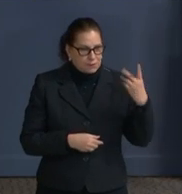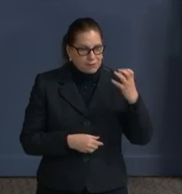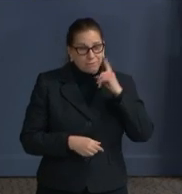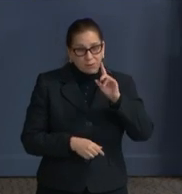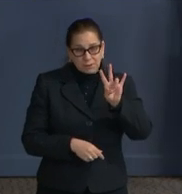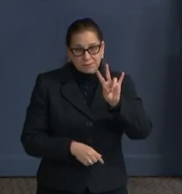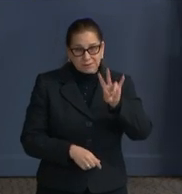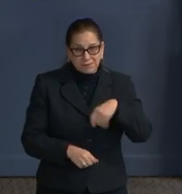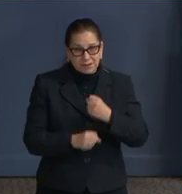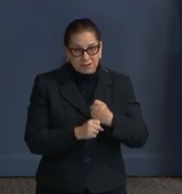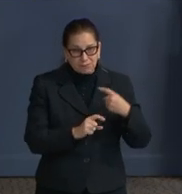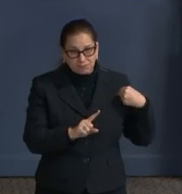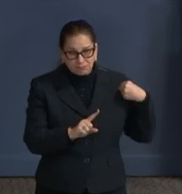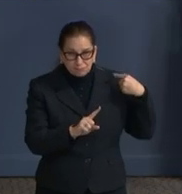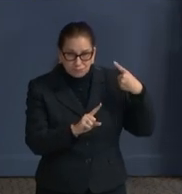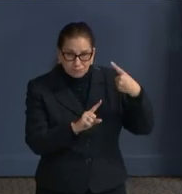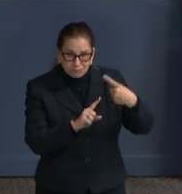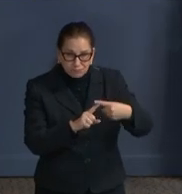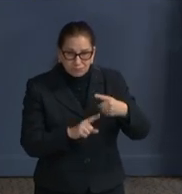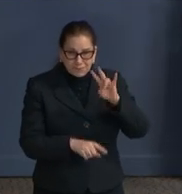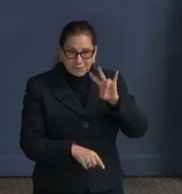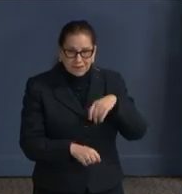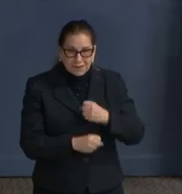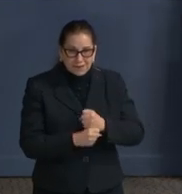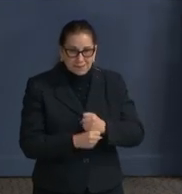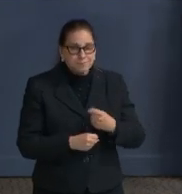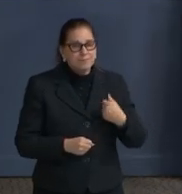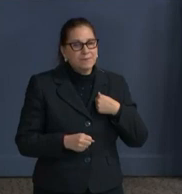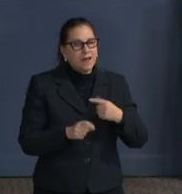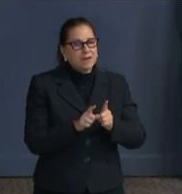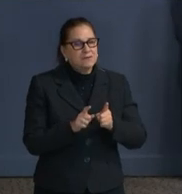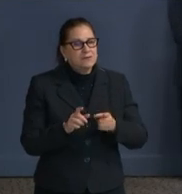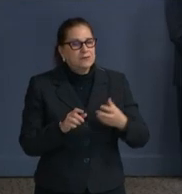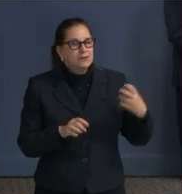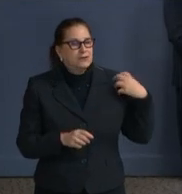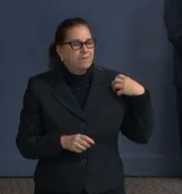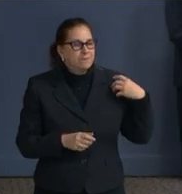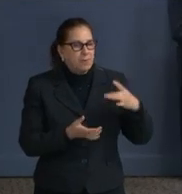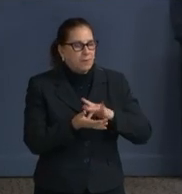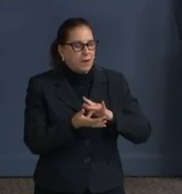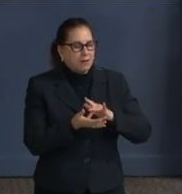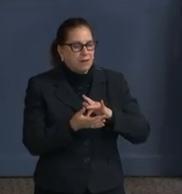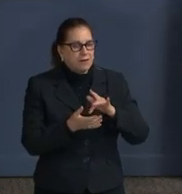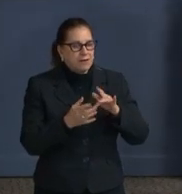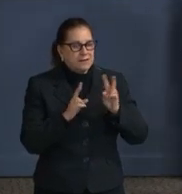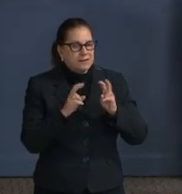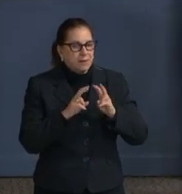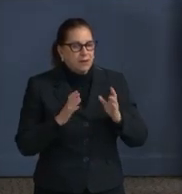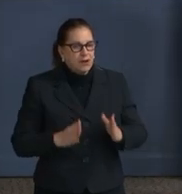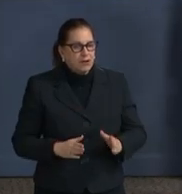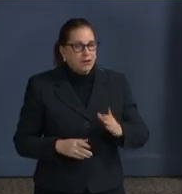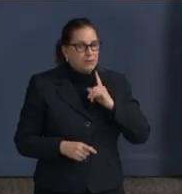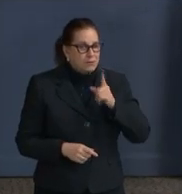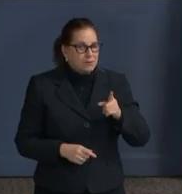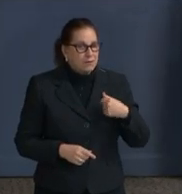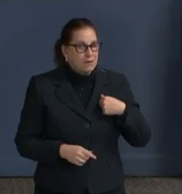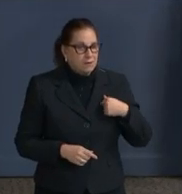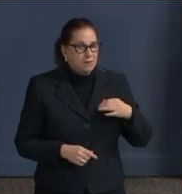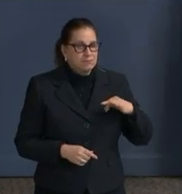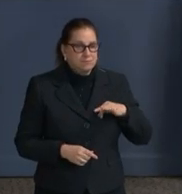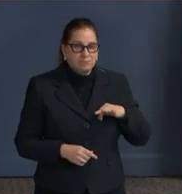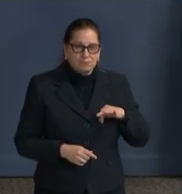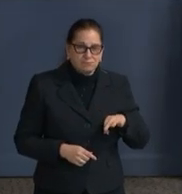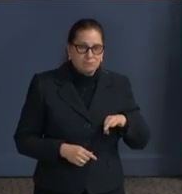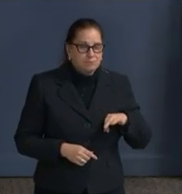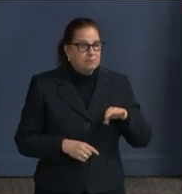found the office of the chief medical examiner, we needed to do some work, and since then we are accredited both nationally and internationally